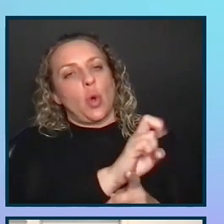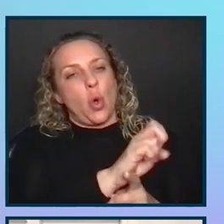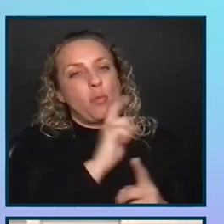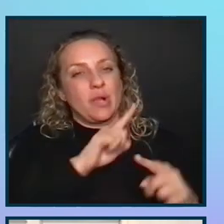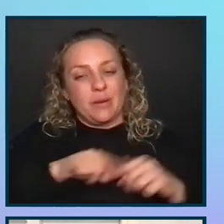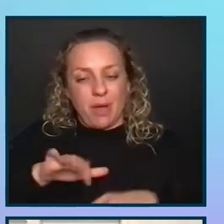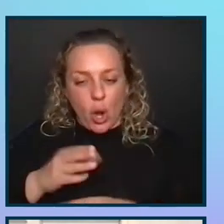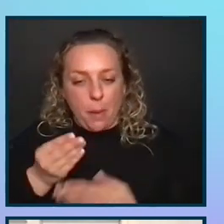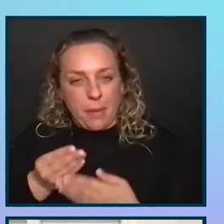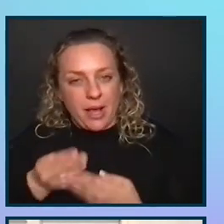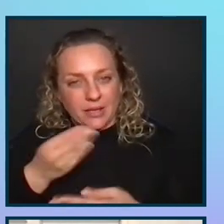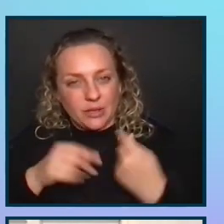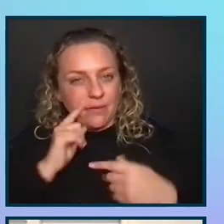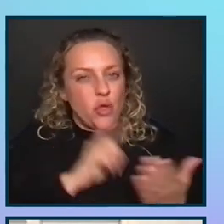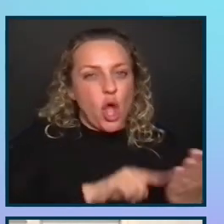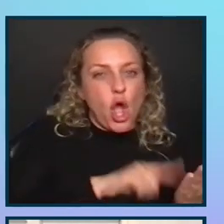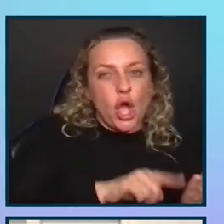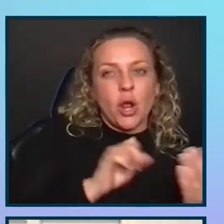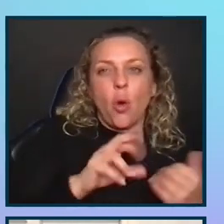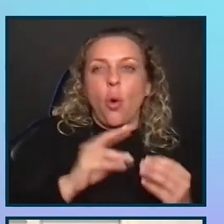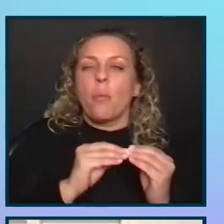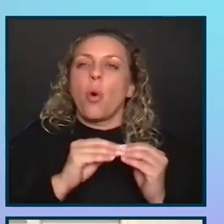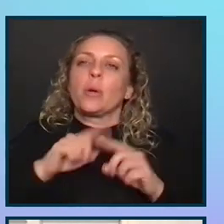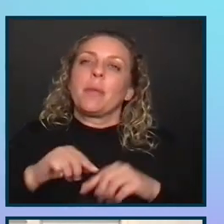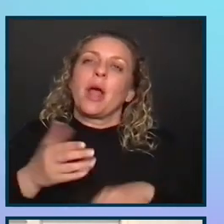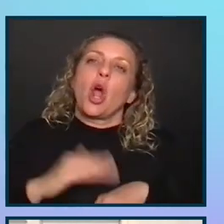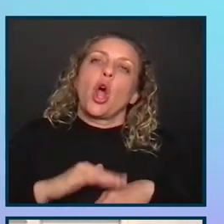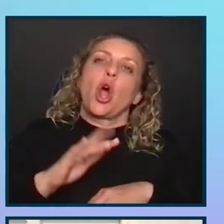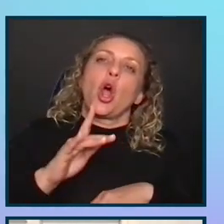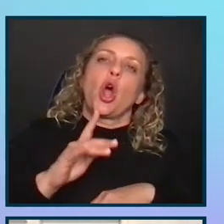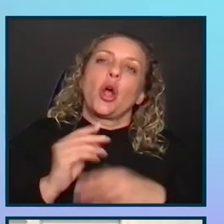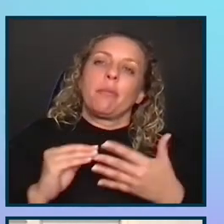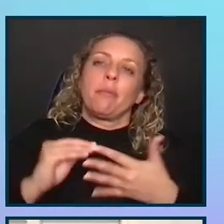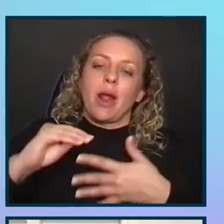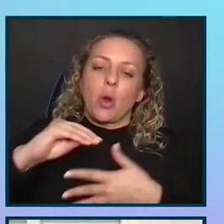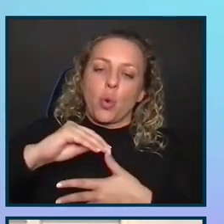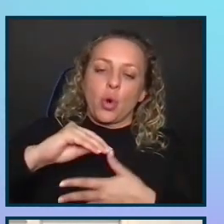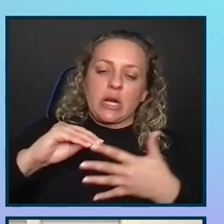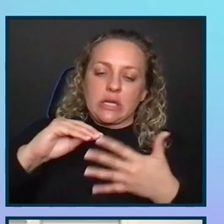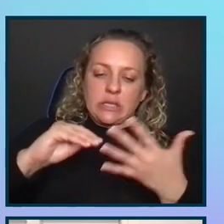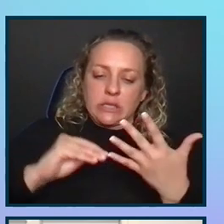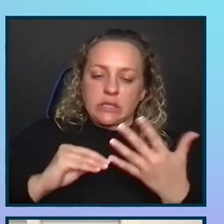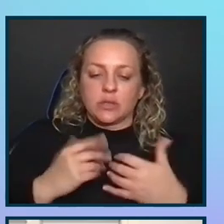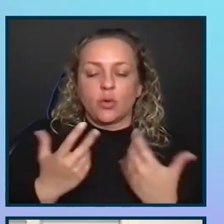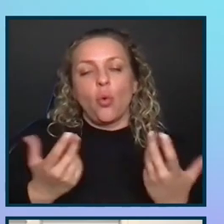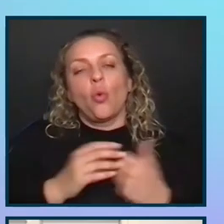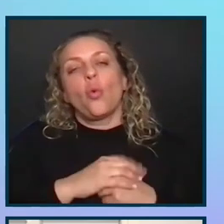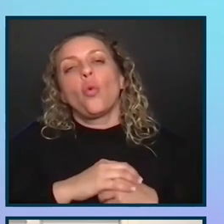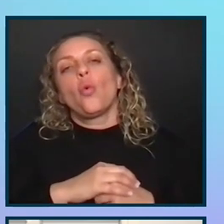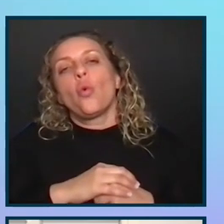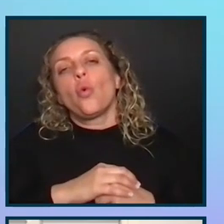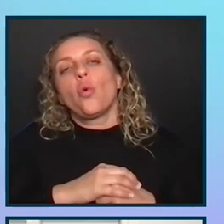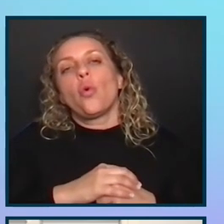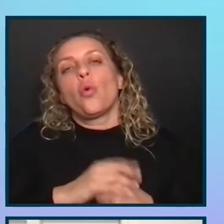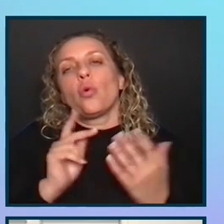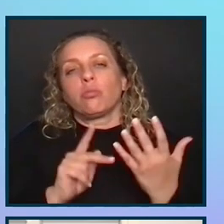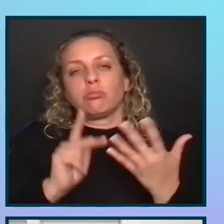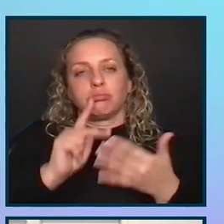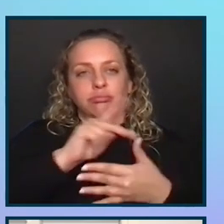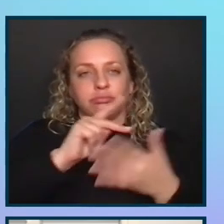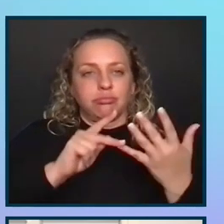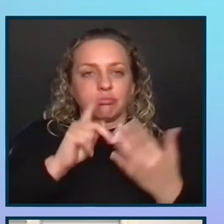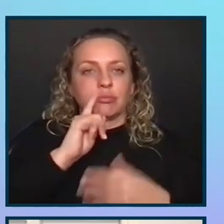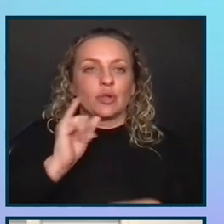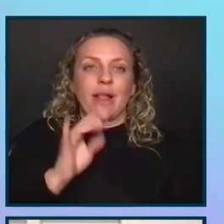doing an agile audit? Or does it really more depend on priorities? And so let's go to our